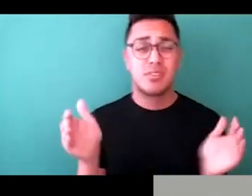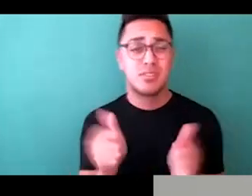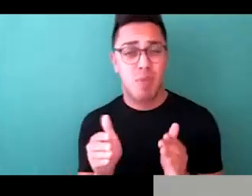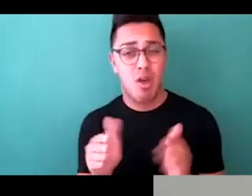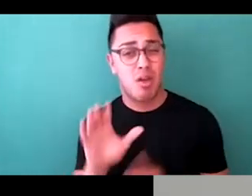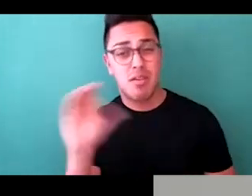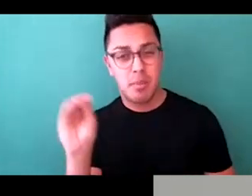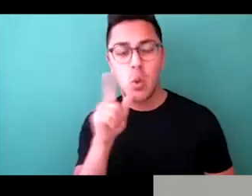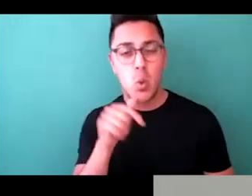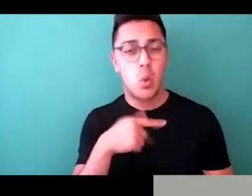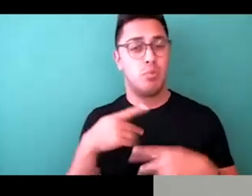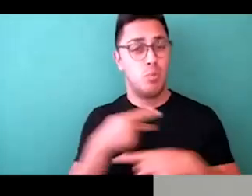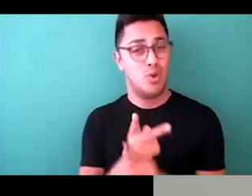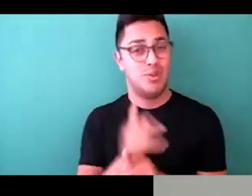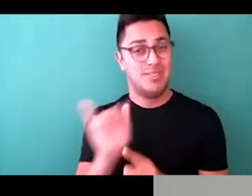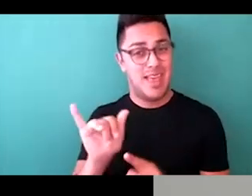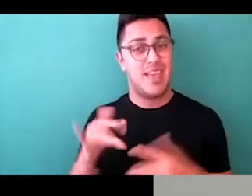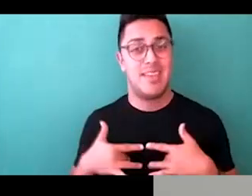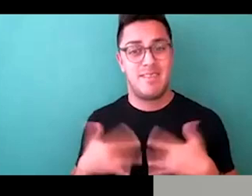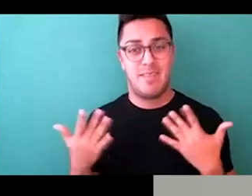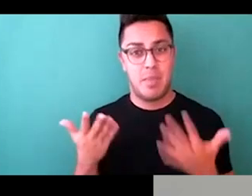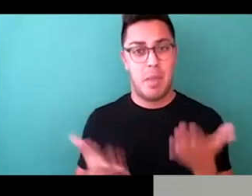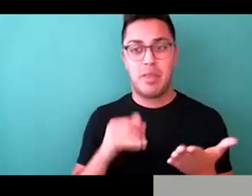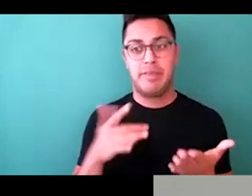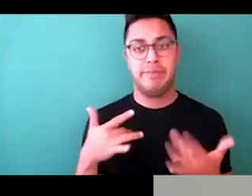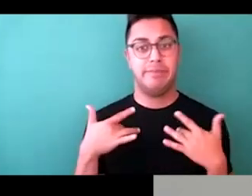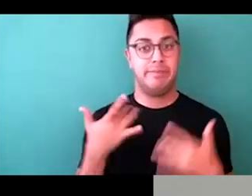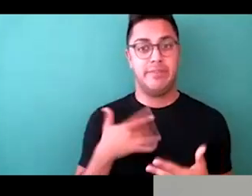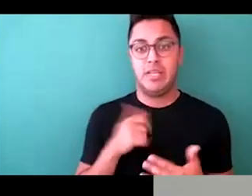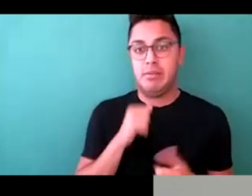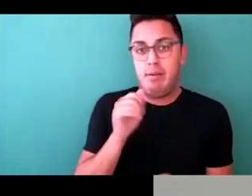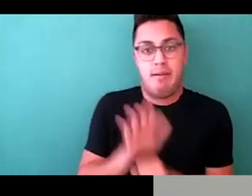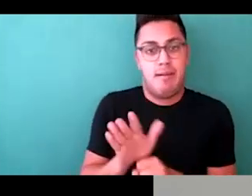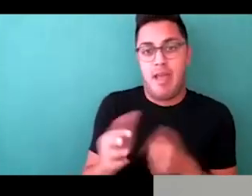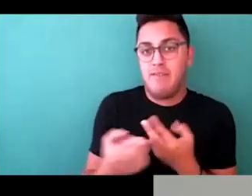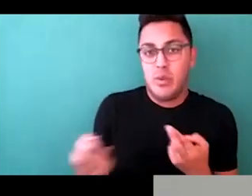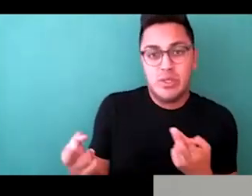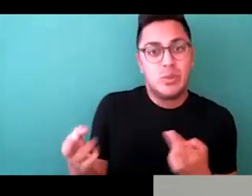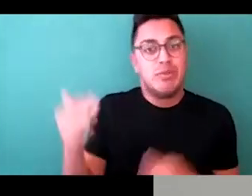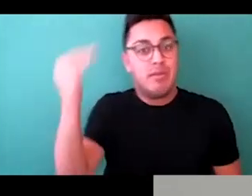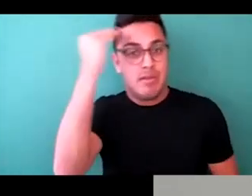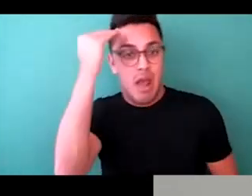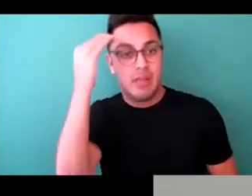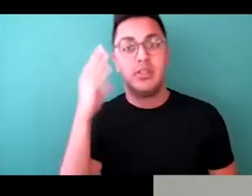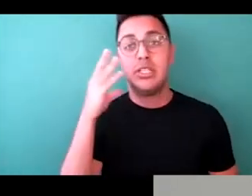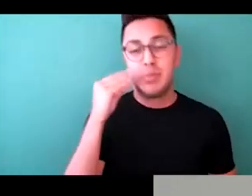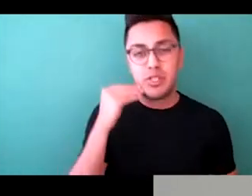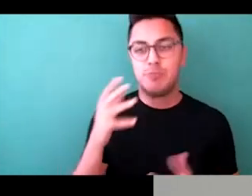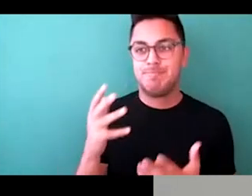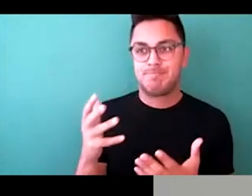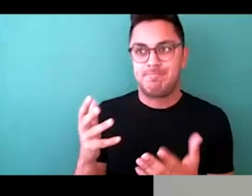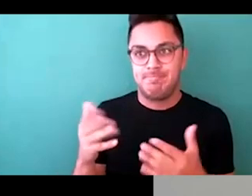the events, they might not feel like they have the resources, the knowledge, the experience to have these conversations